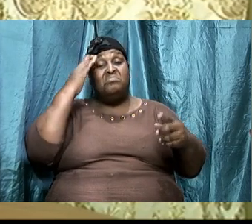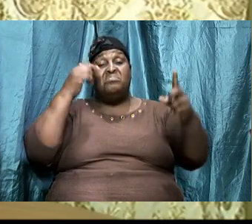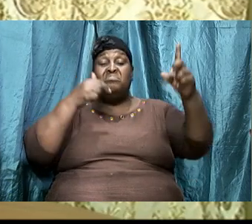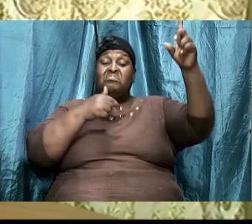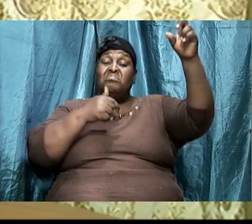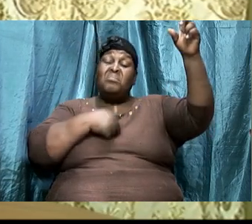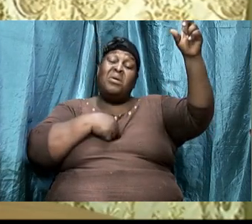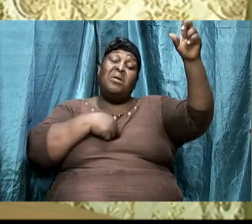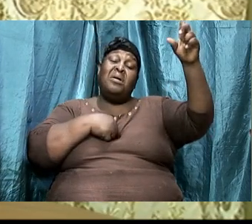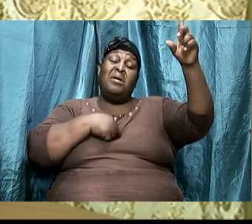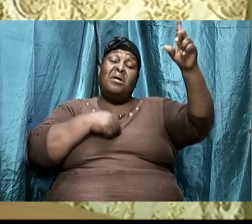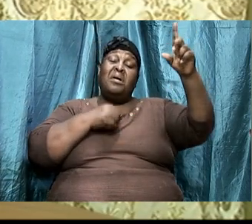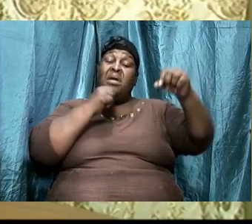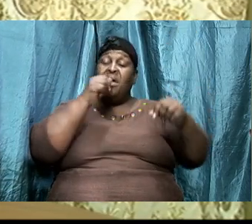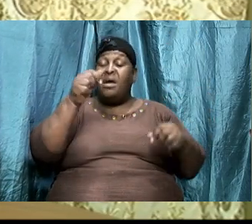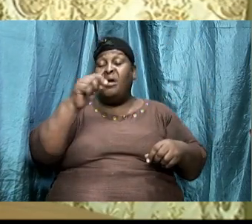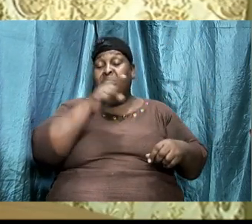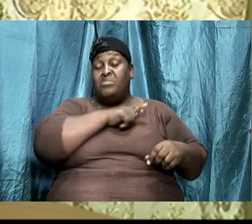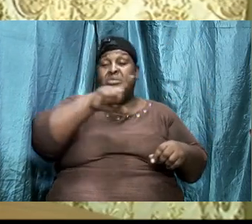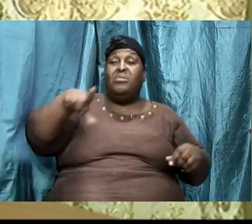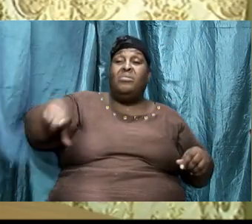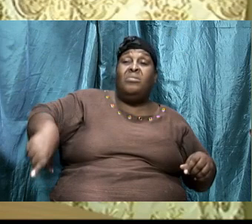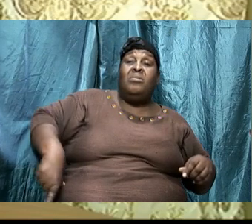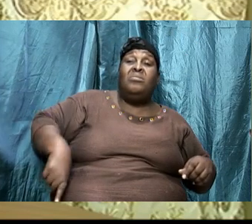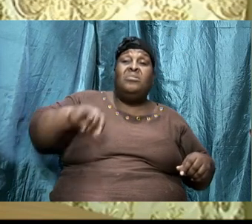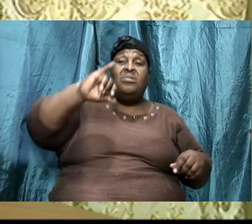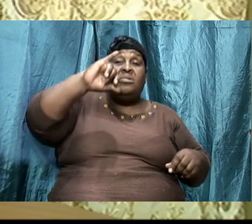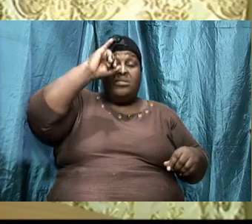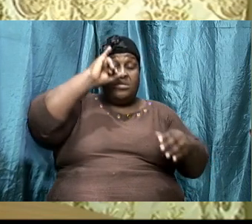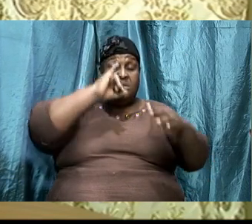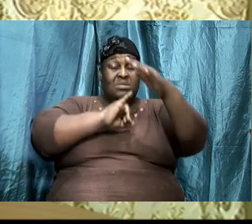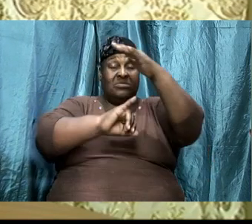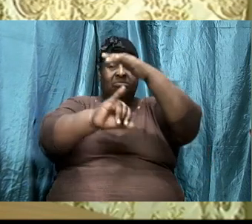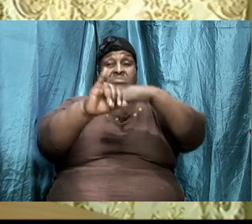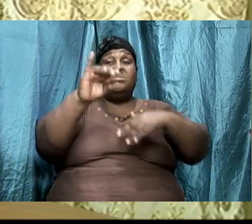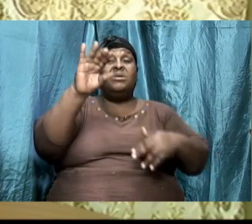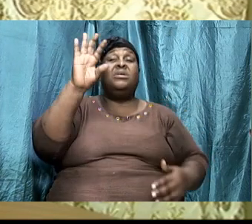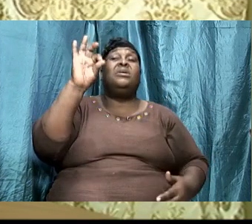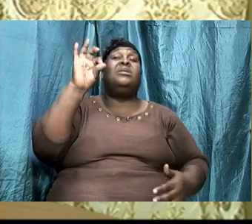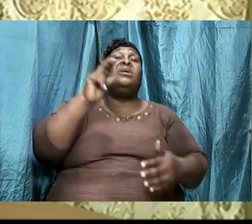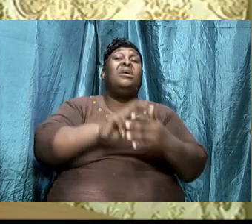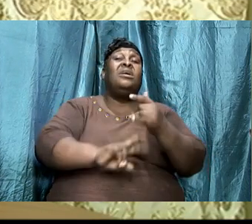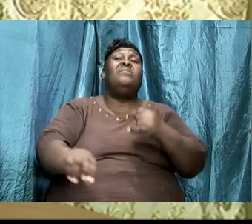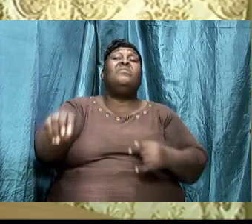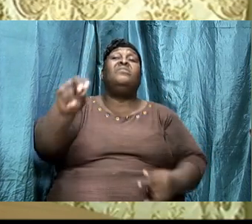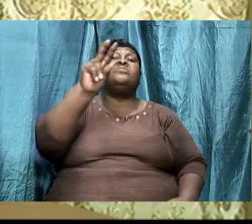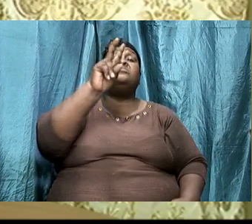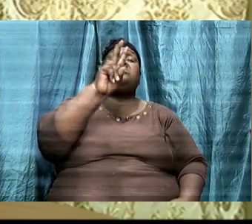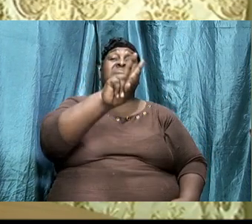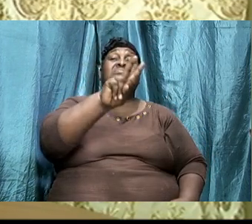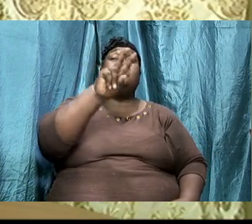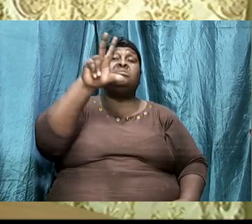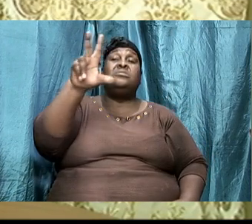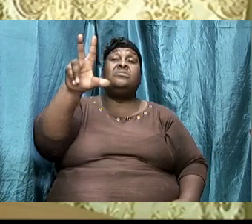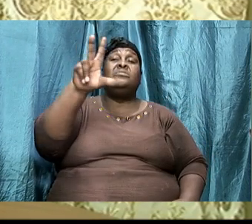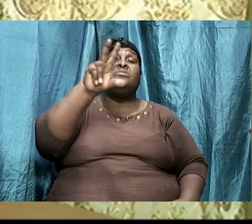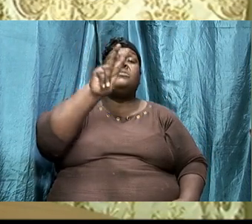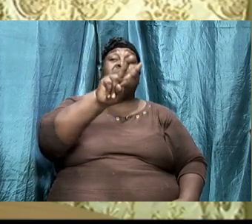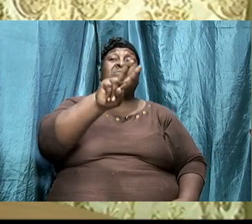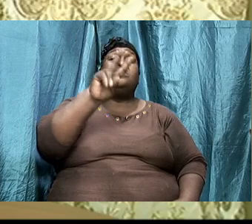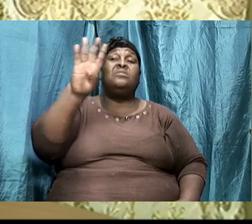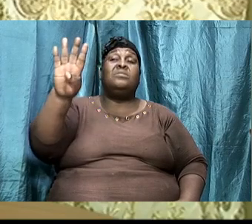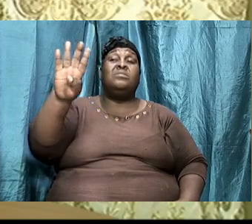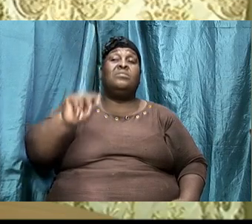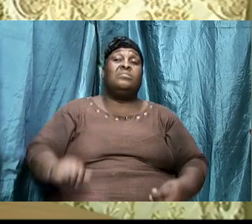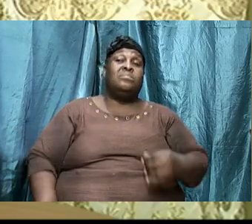Lord. And this is Jeremiah 9 23 and 24. So what God was saying through